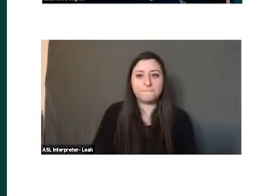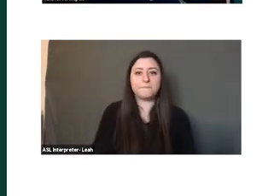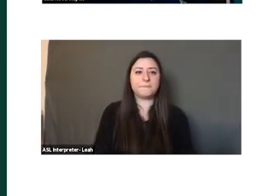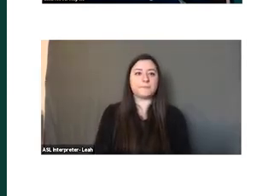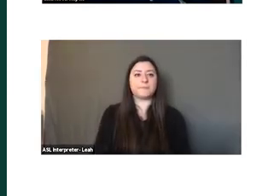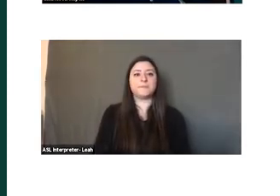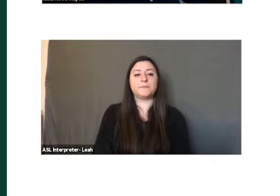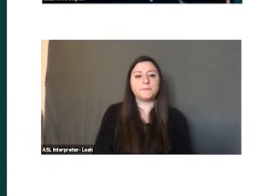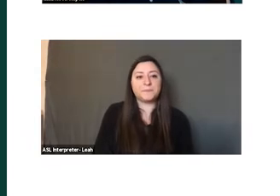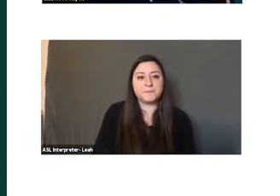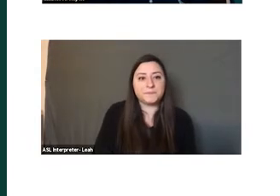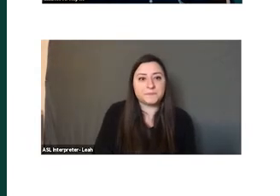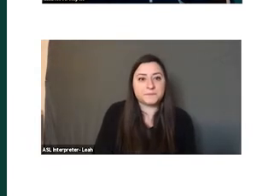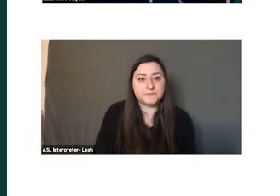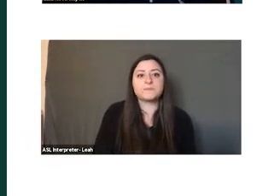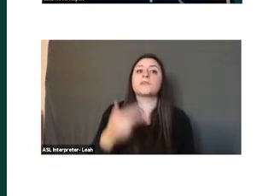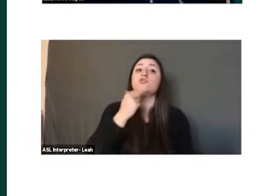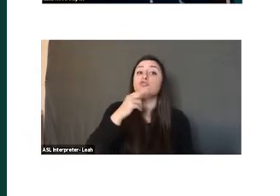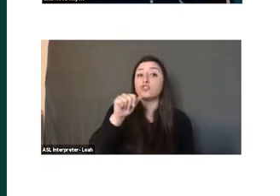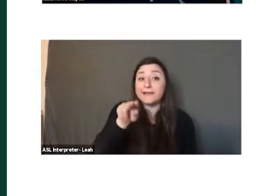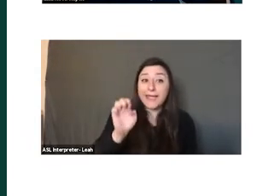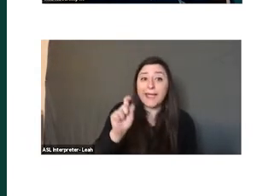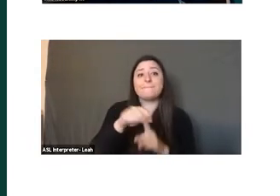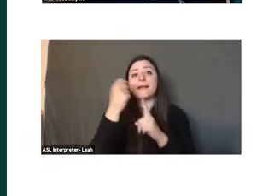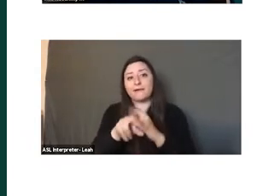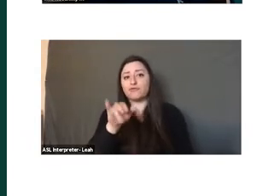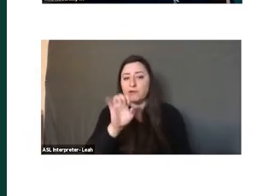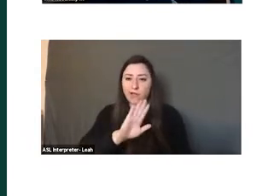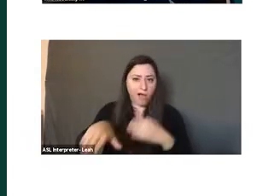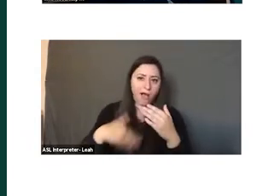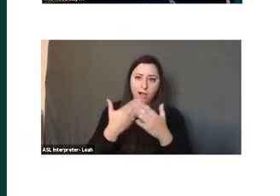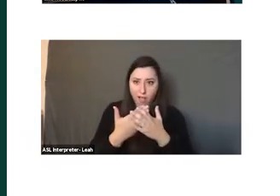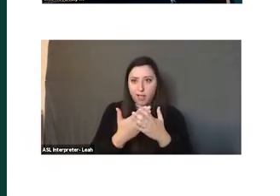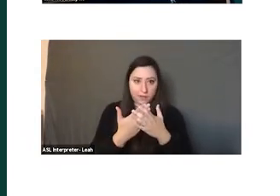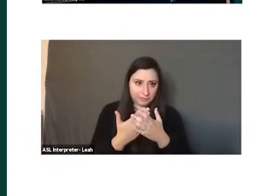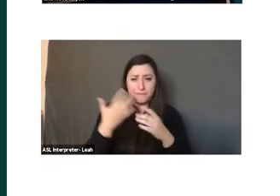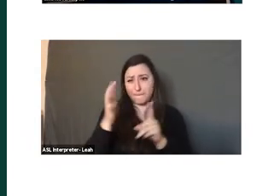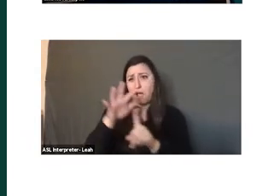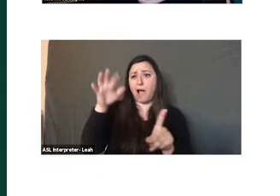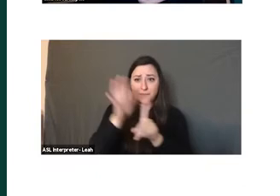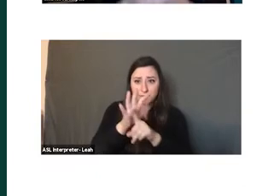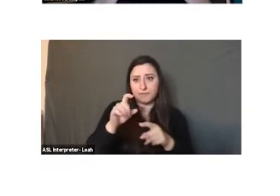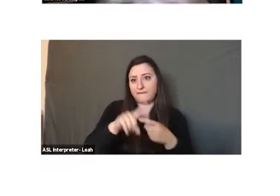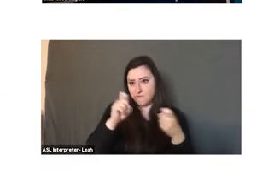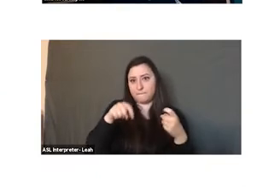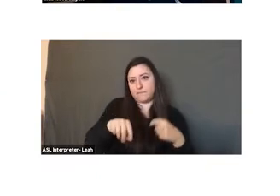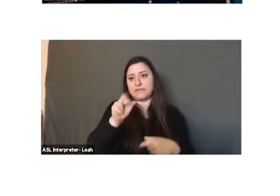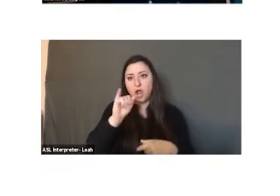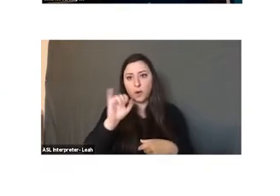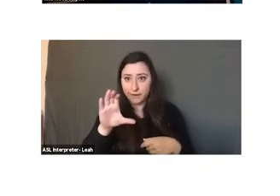New World plant crops like sugarcane, banana, and rice, all that were popularized by this Arabic